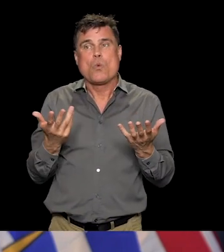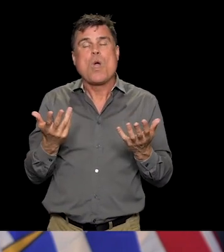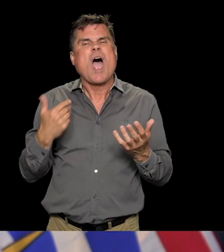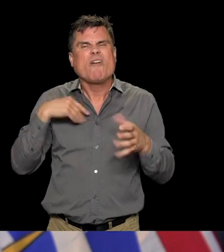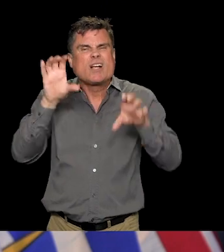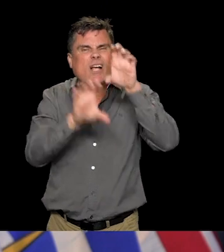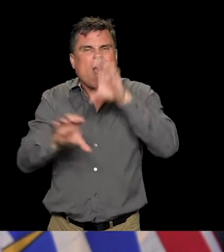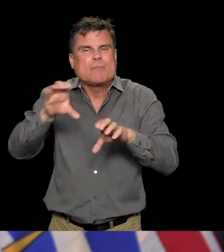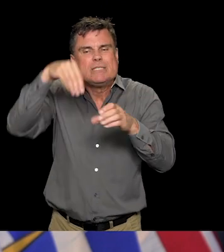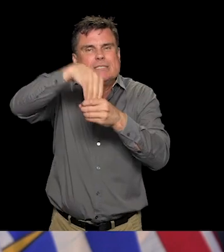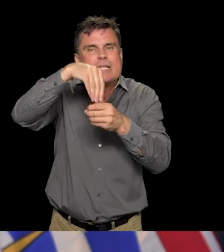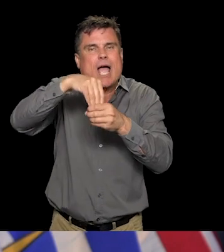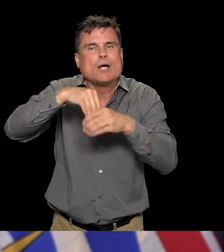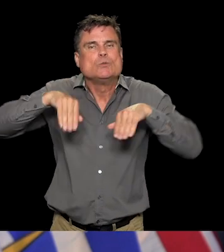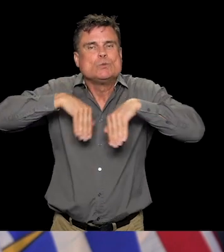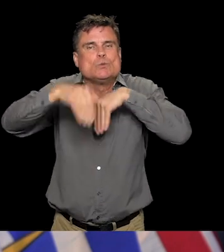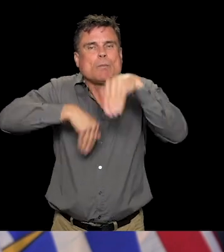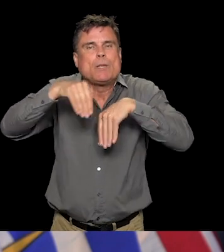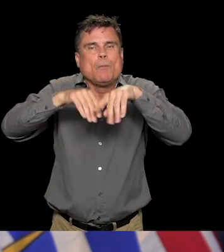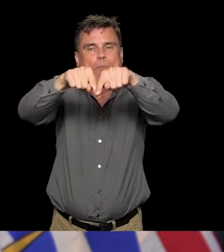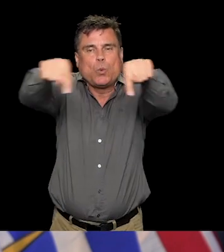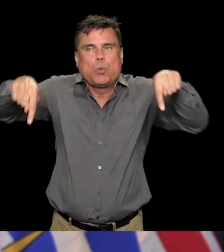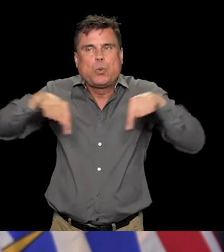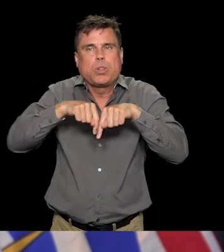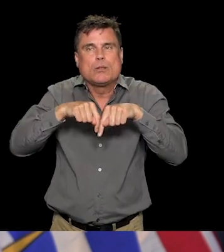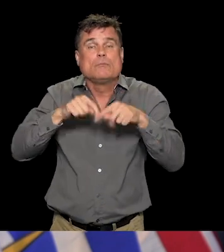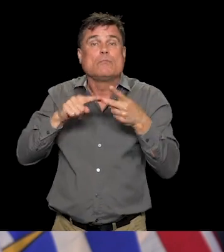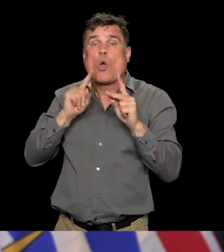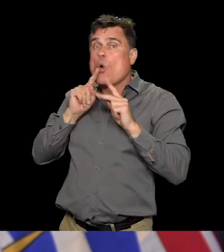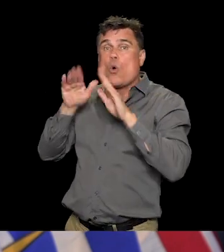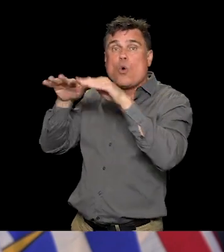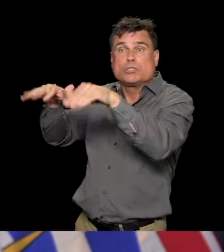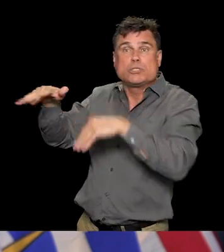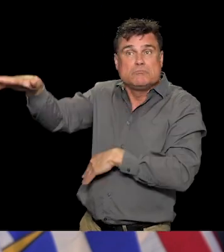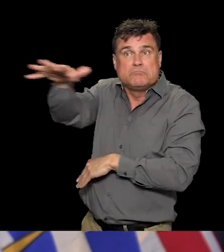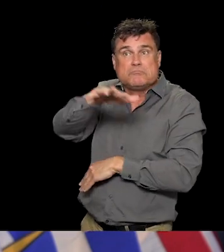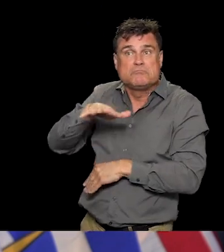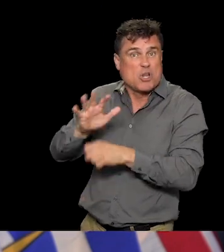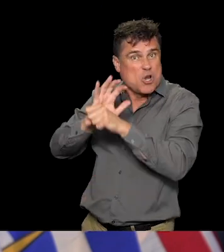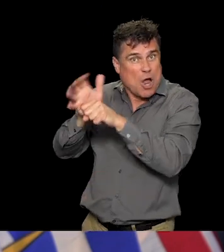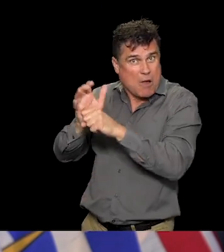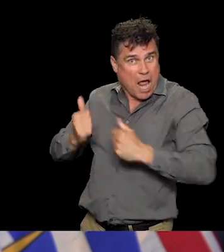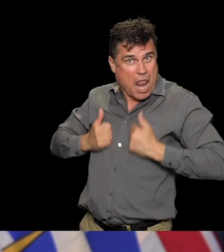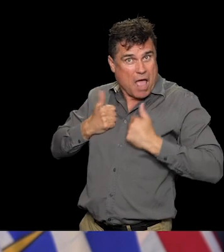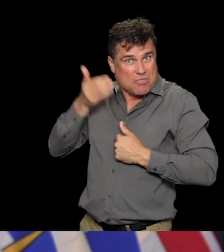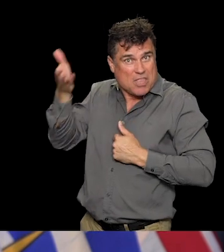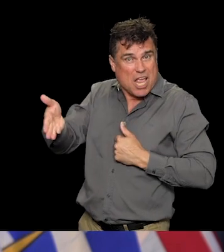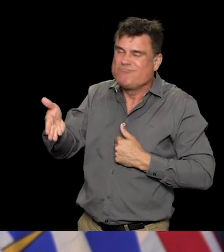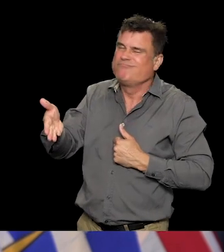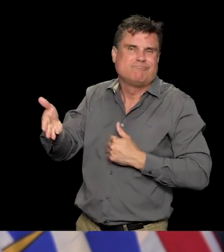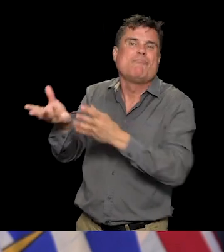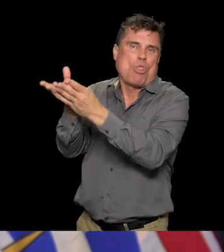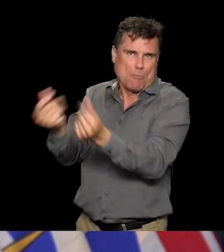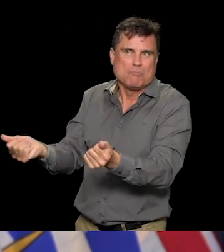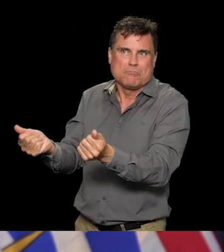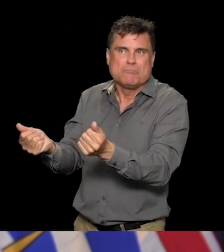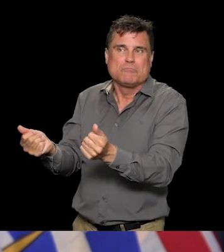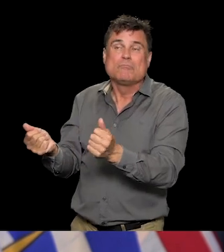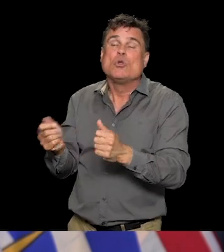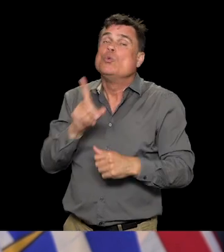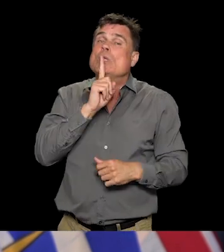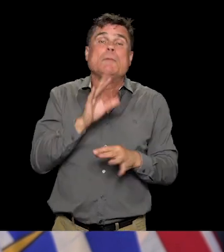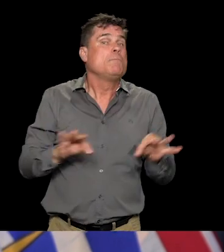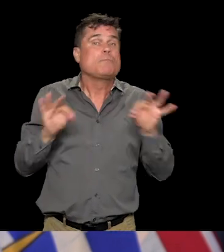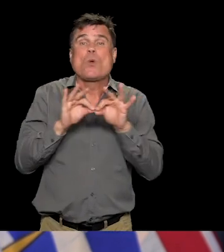risk of course is people coming together around the pool and in the locker room and those things so there will need to be measures in place to reduce